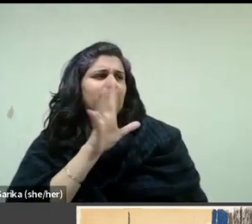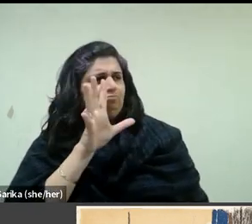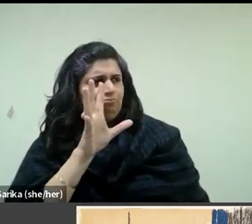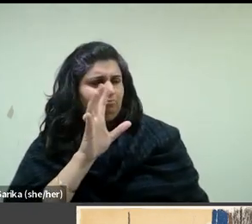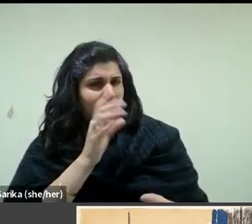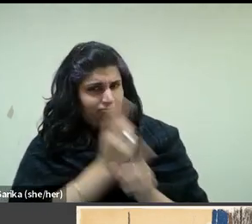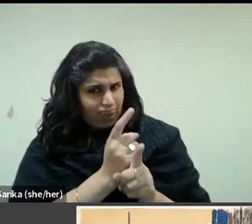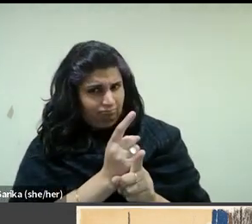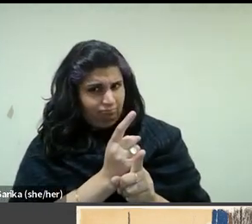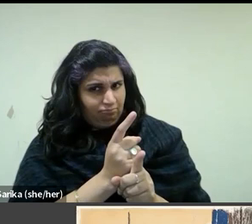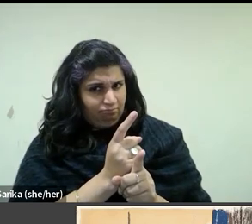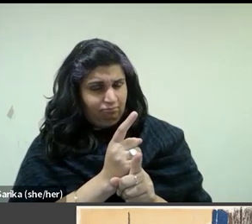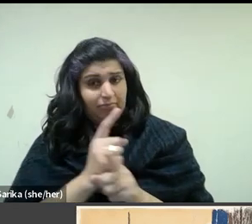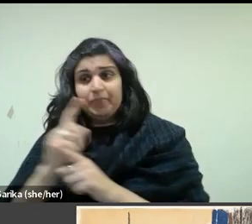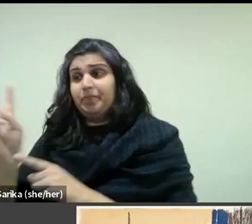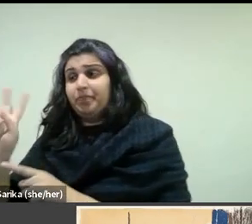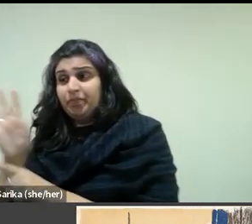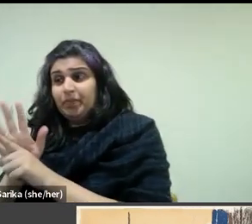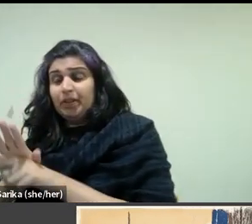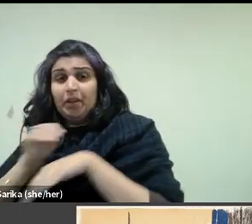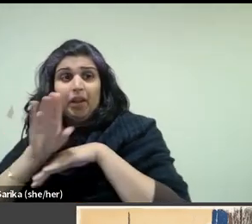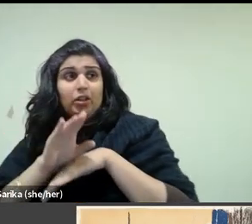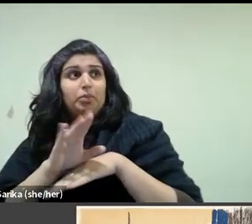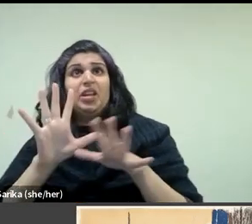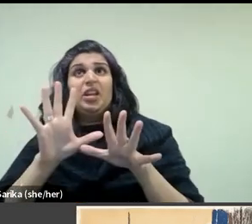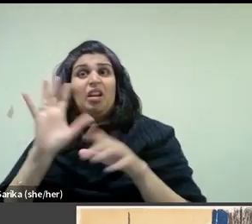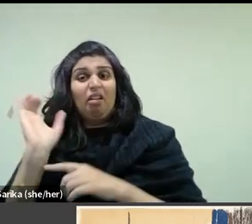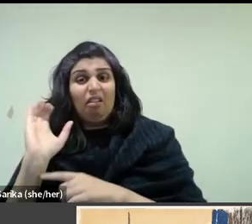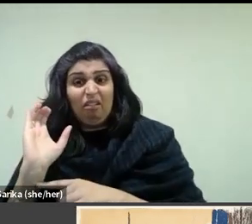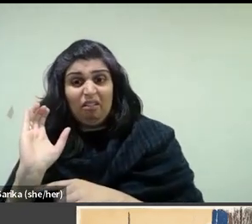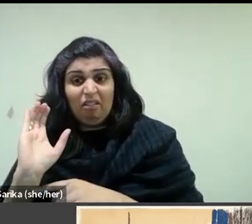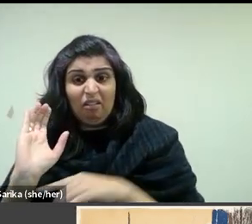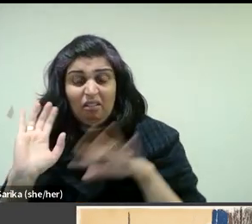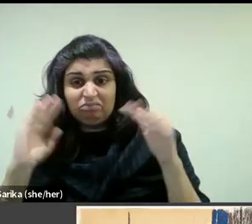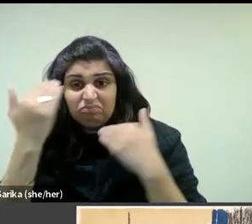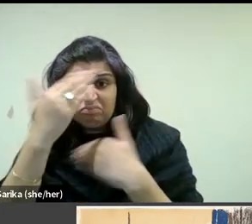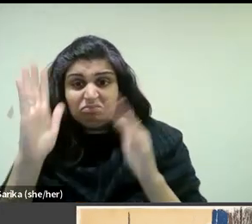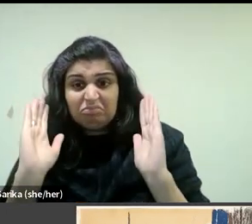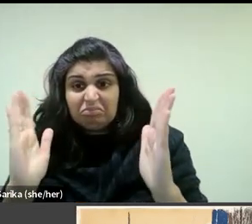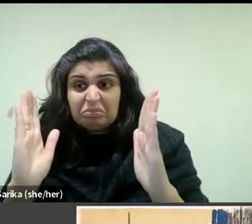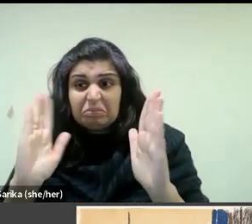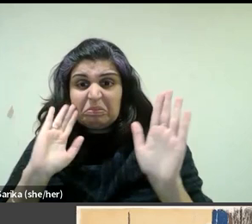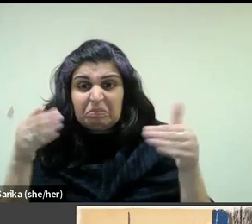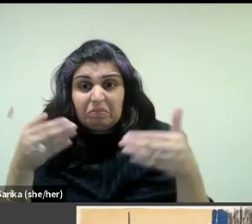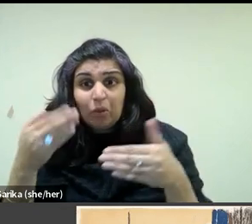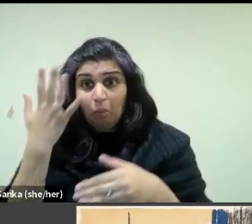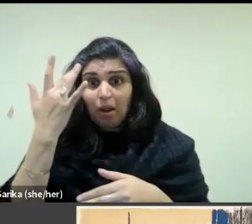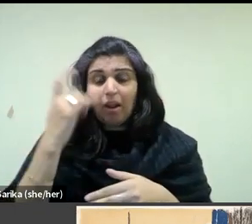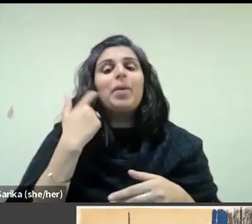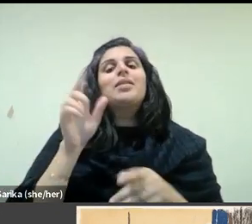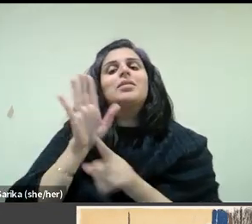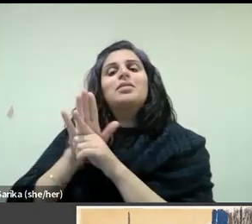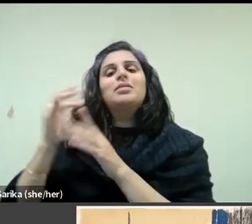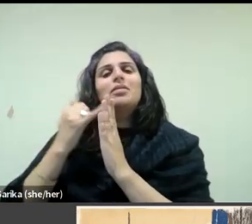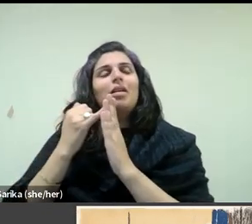artistically and socially conservative or even just sentimental and predictable simply because it is the artist's